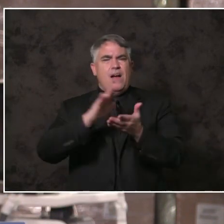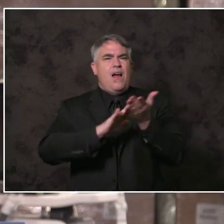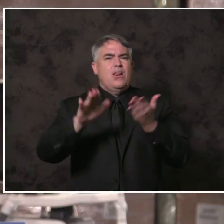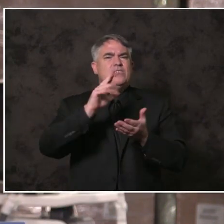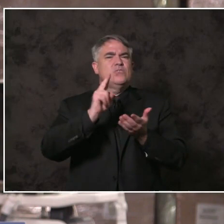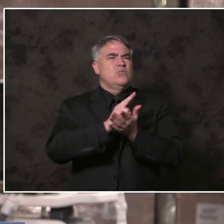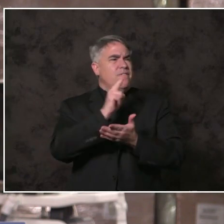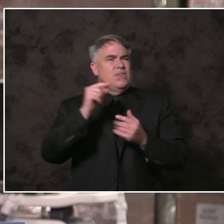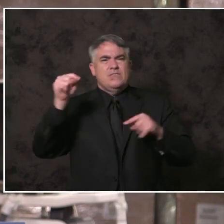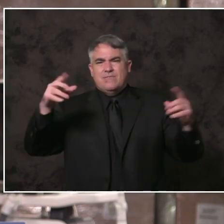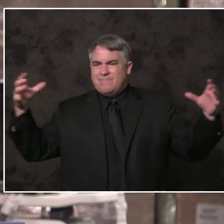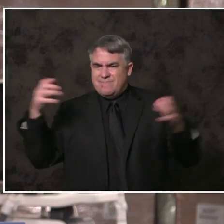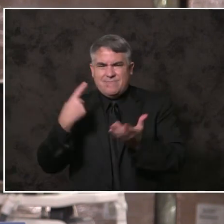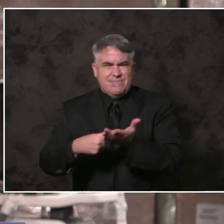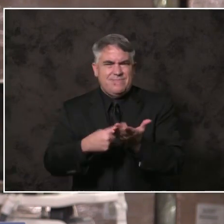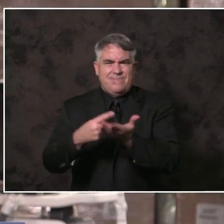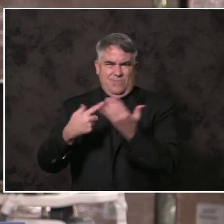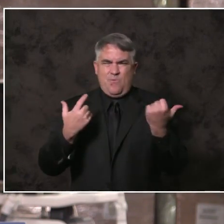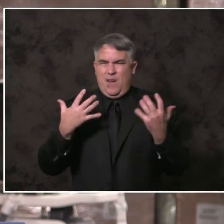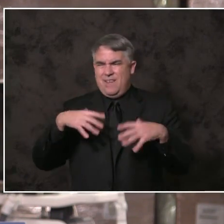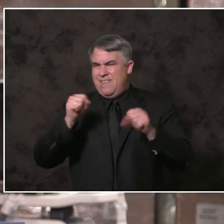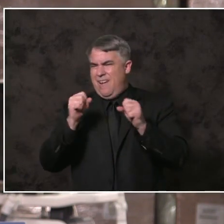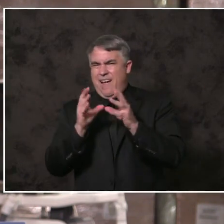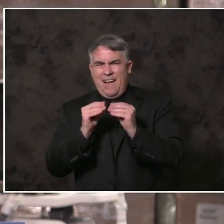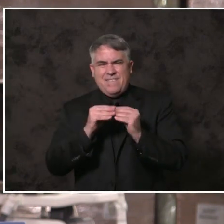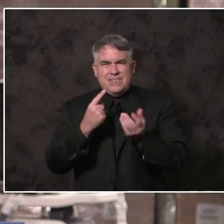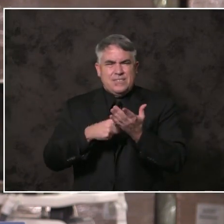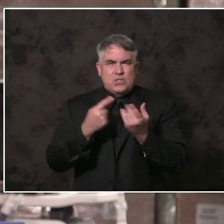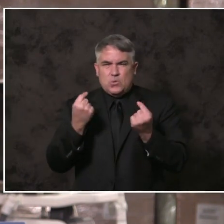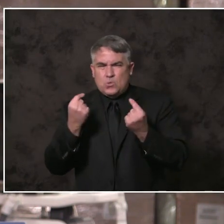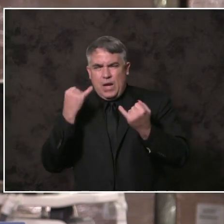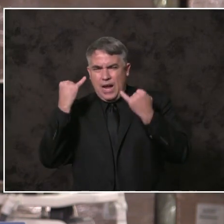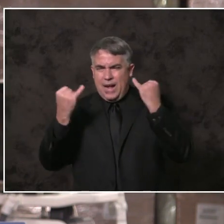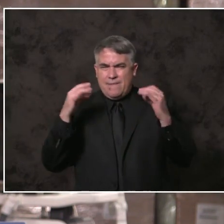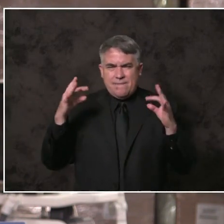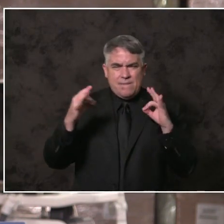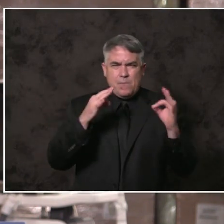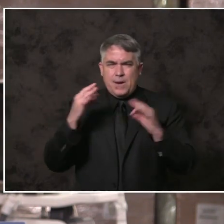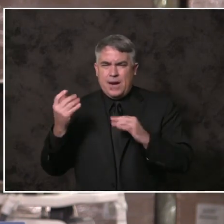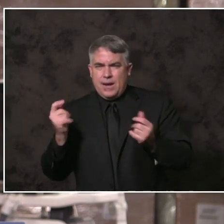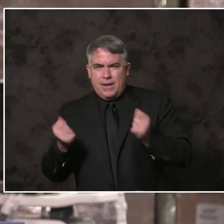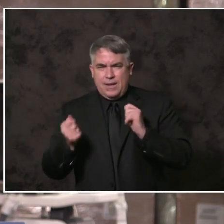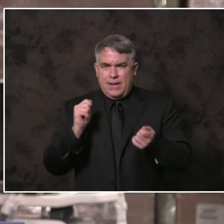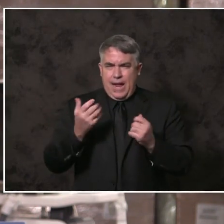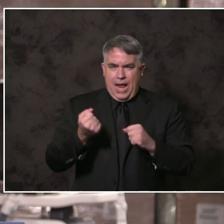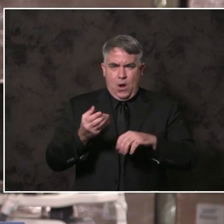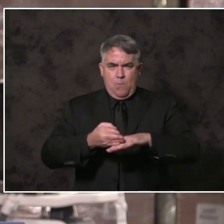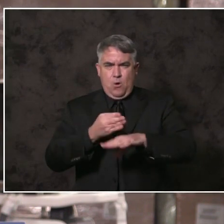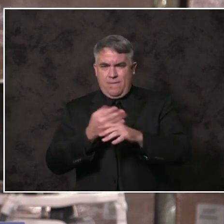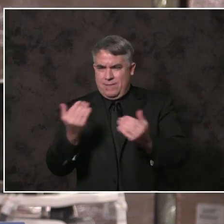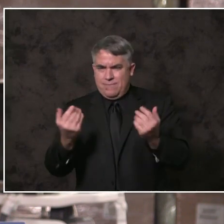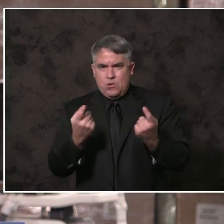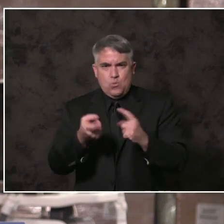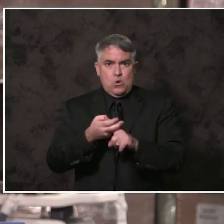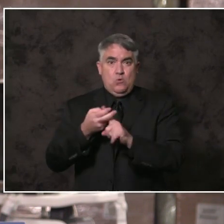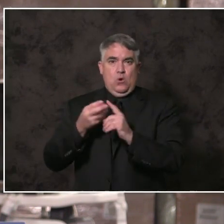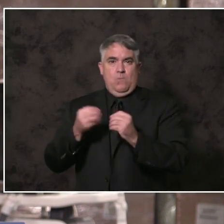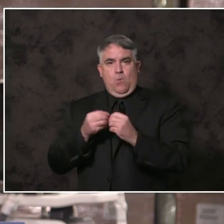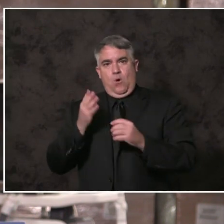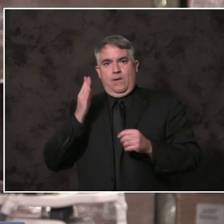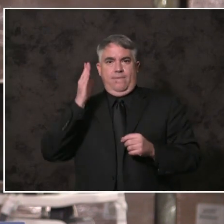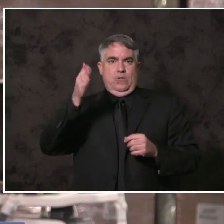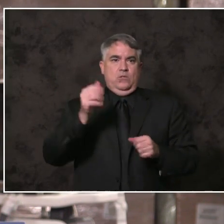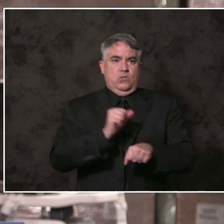to bring a new crop of behavioral health professionals to the front lines of this fight. So we make real